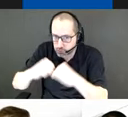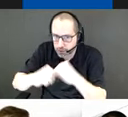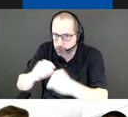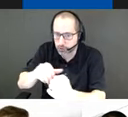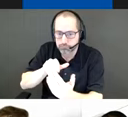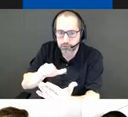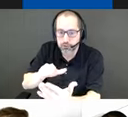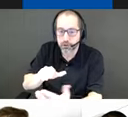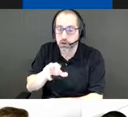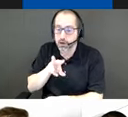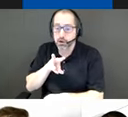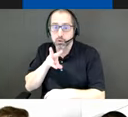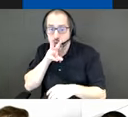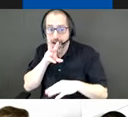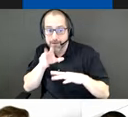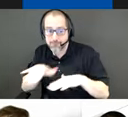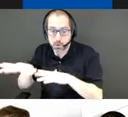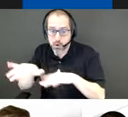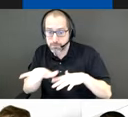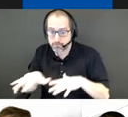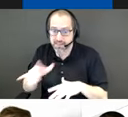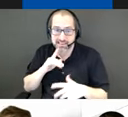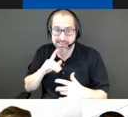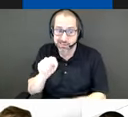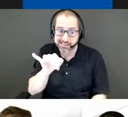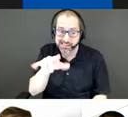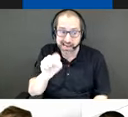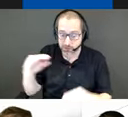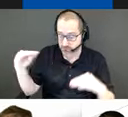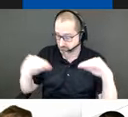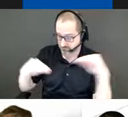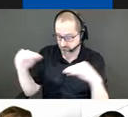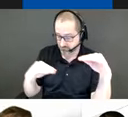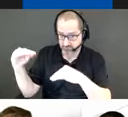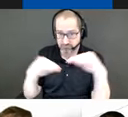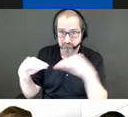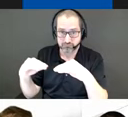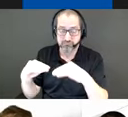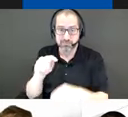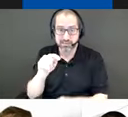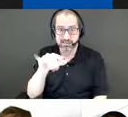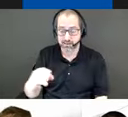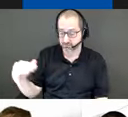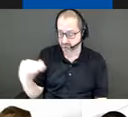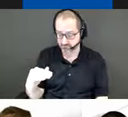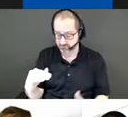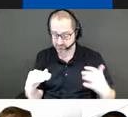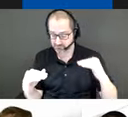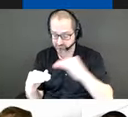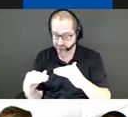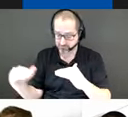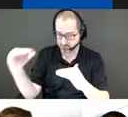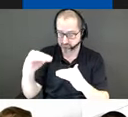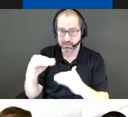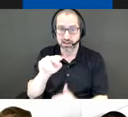waveforms constructed as a modular assembly of tires. We'll do this by stacking the tires and connecting them with nuts, bolts,